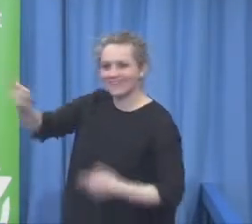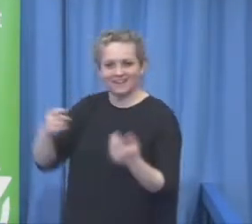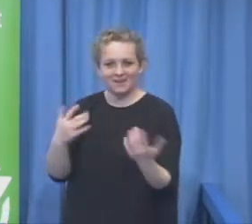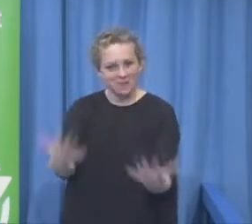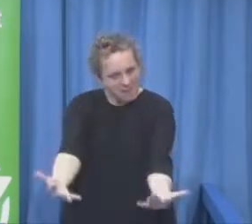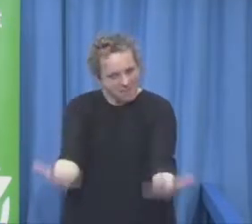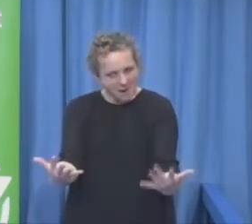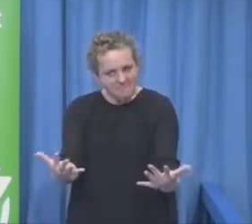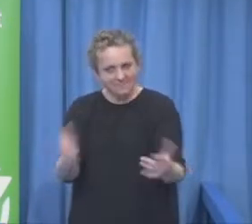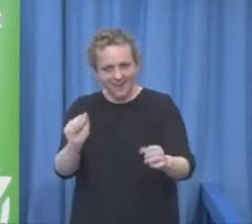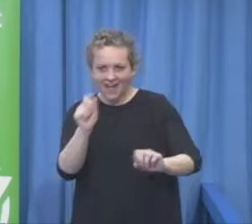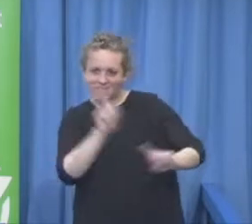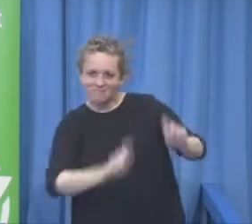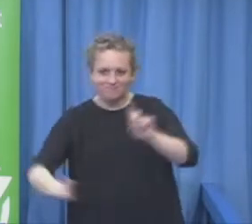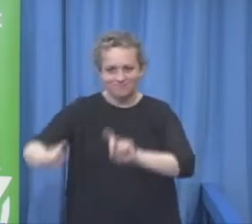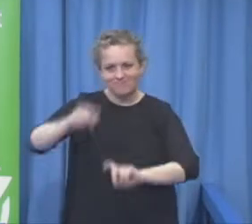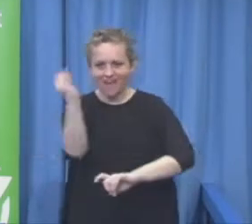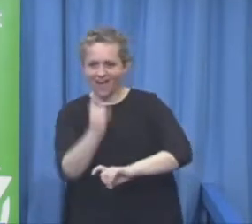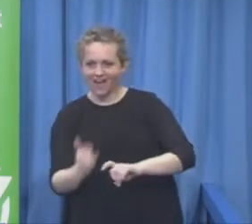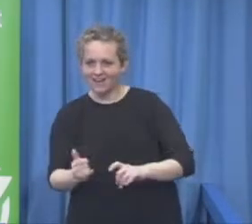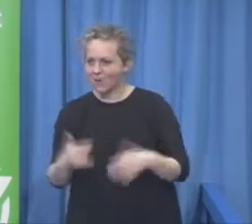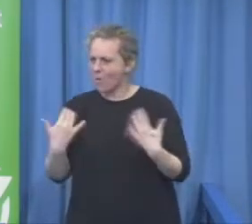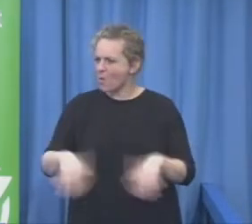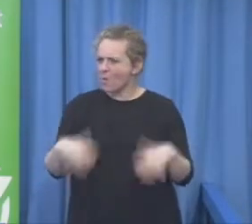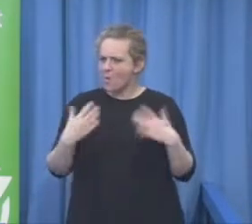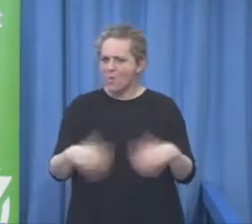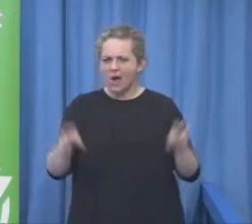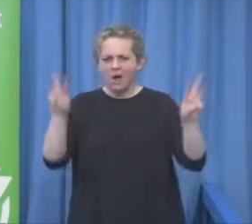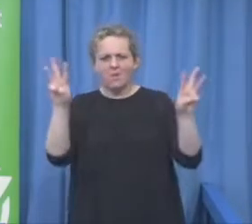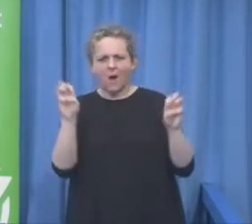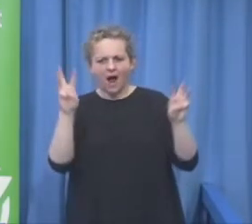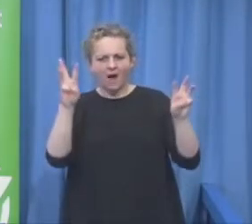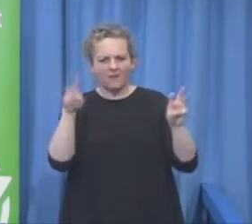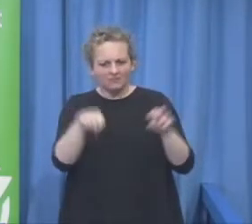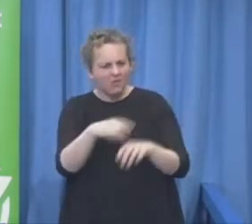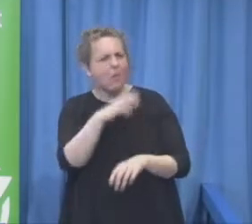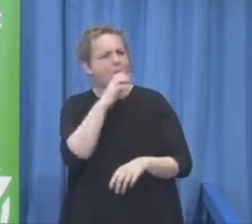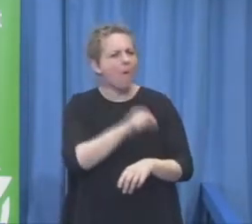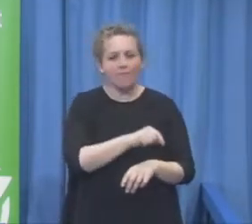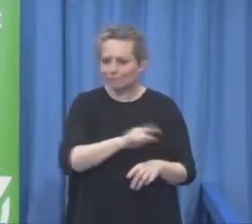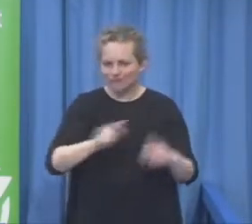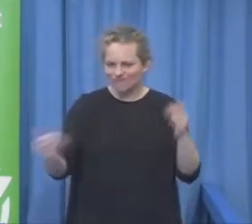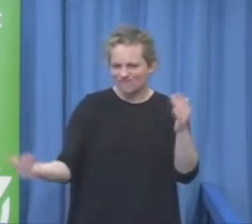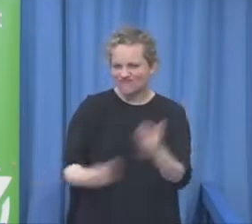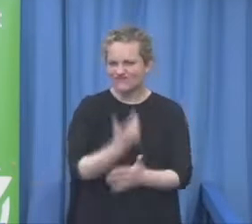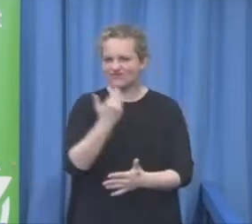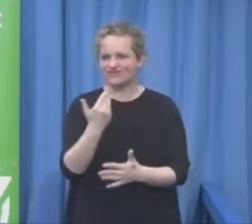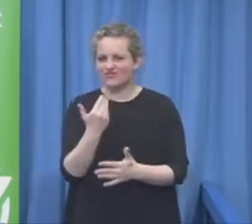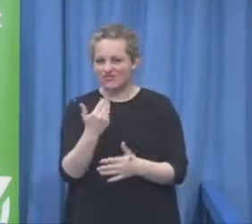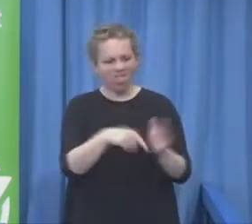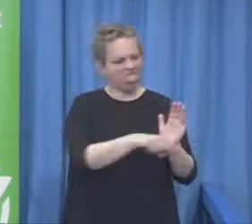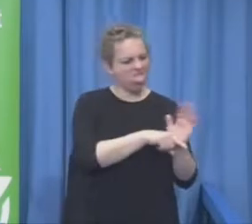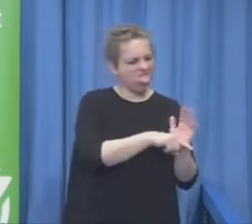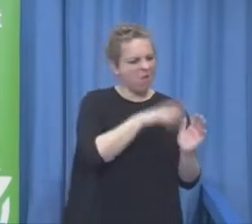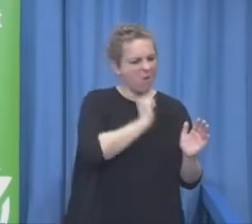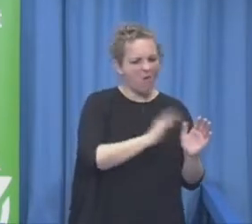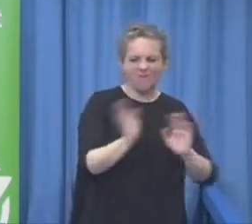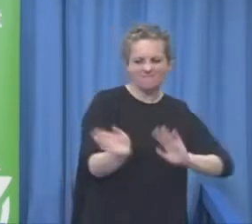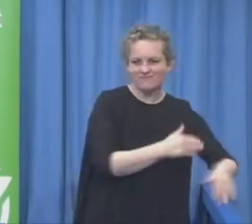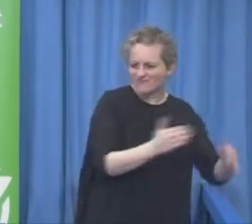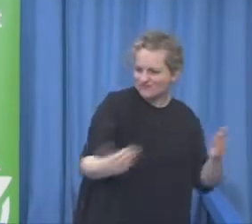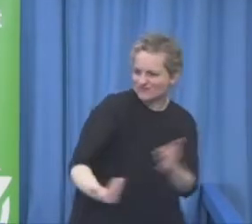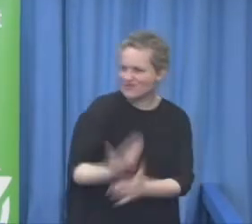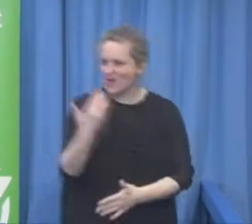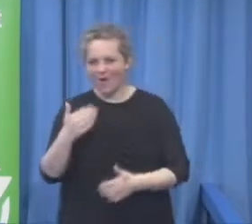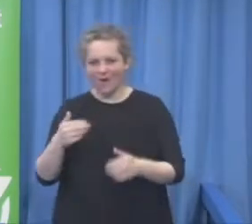change old and new negative to positive with art this is one of